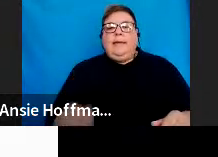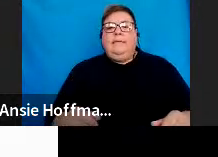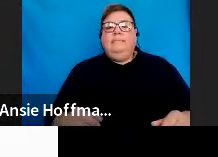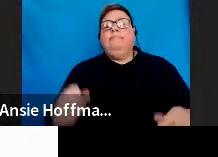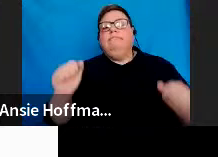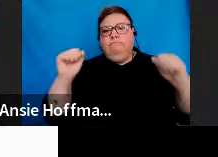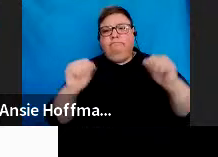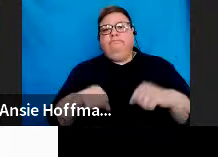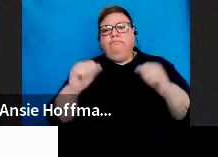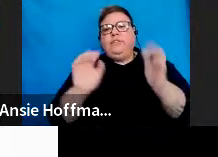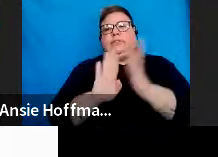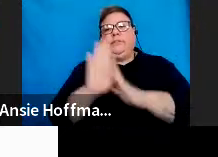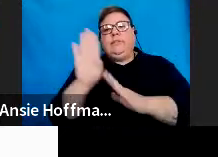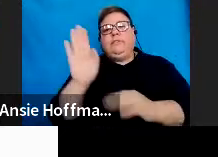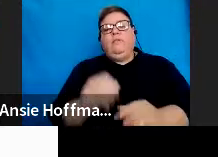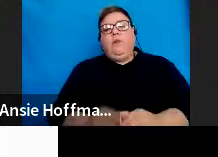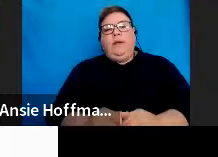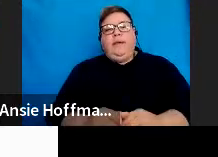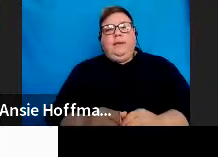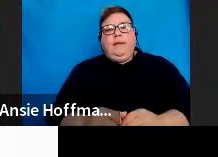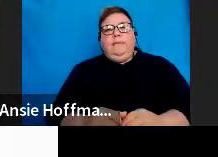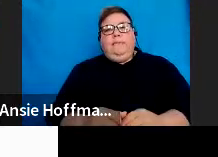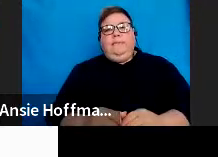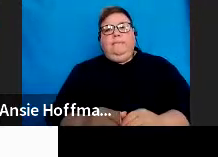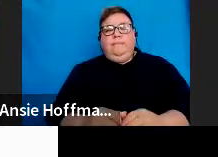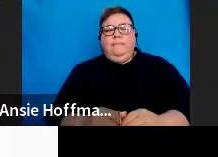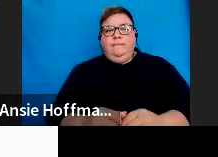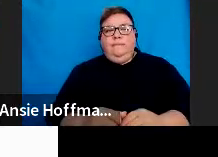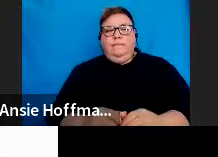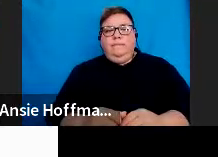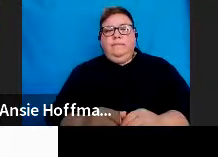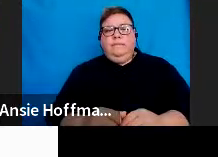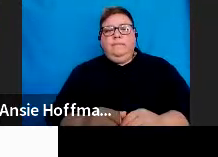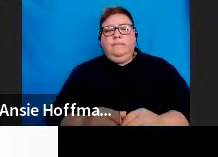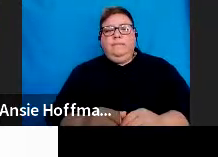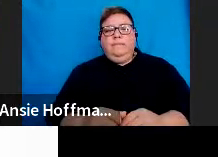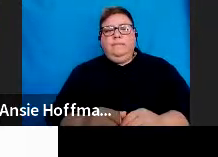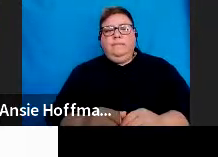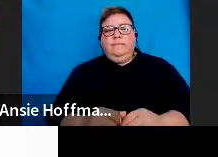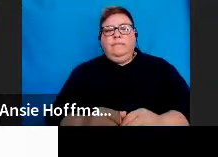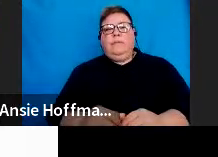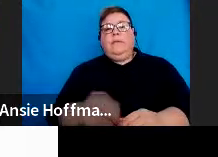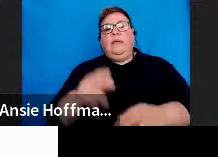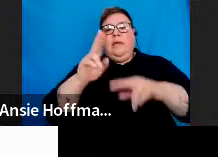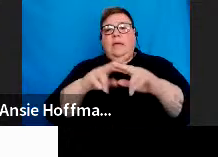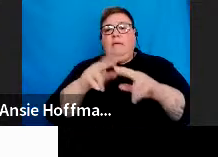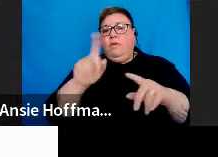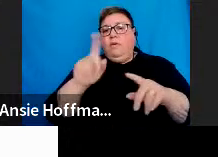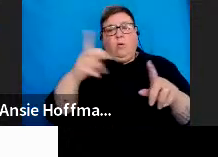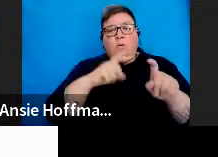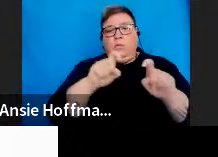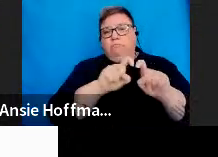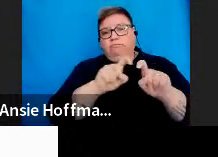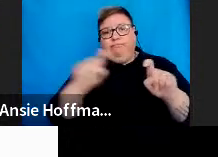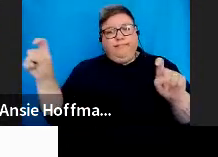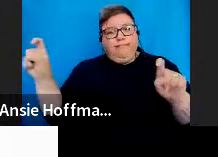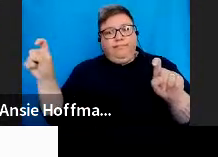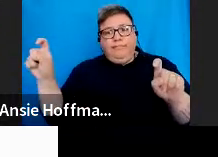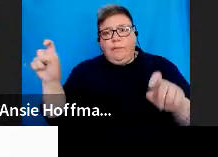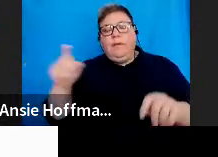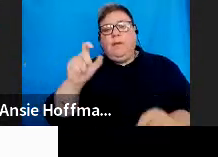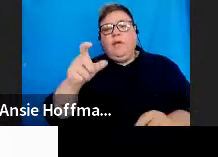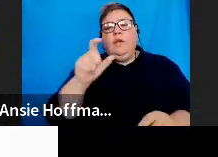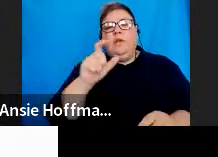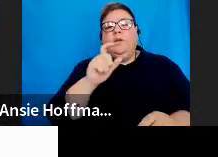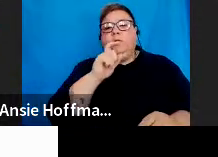added to the user group. If you do not prefer to use the drag option, we do give you a switch to